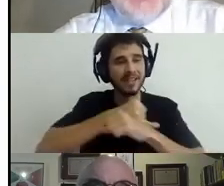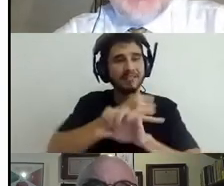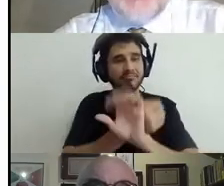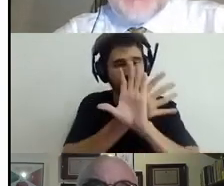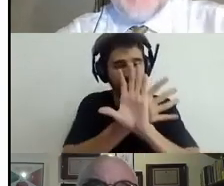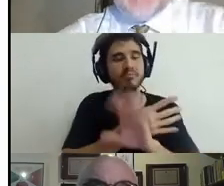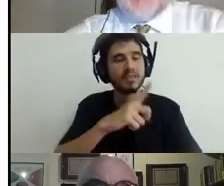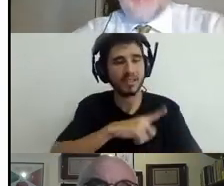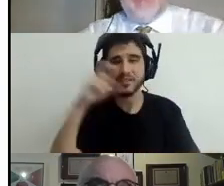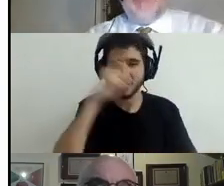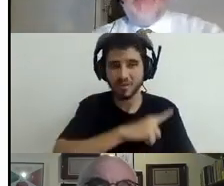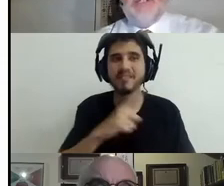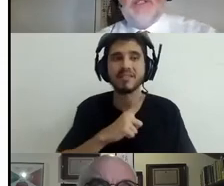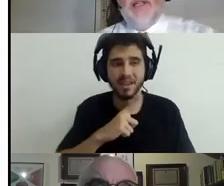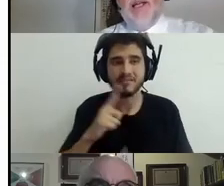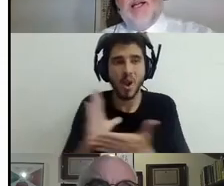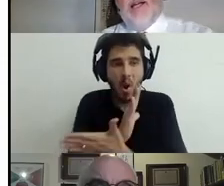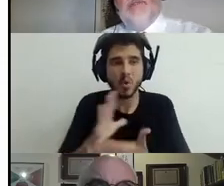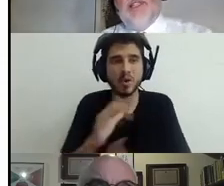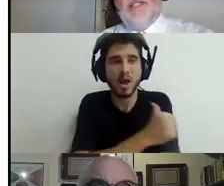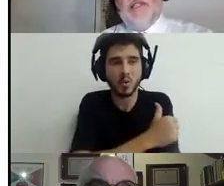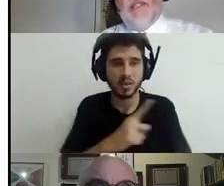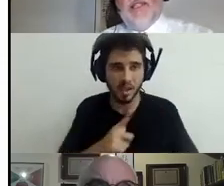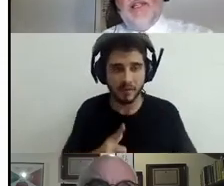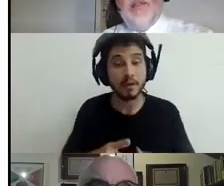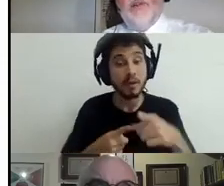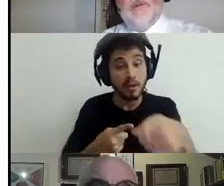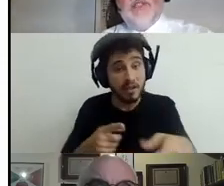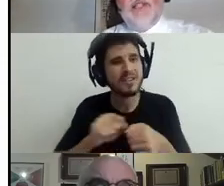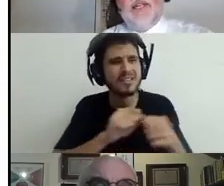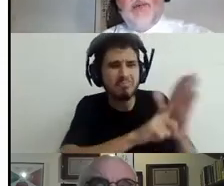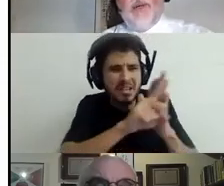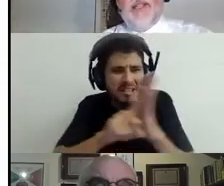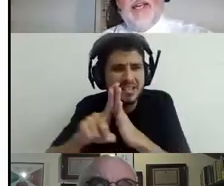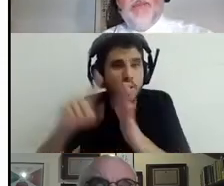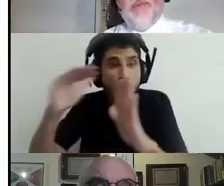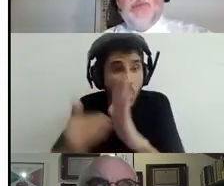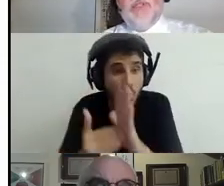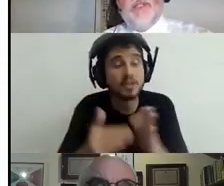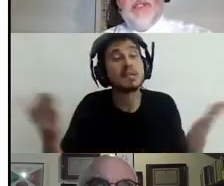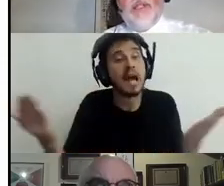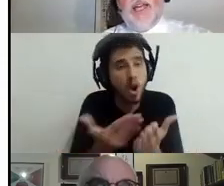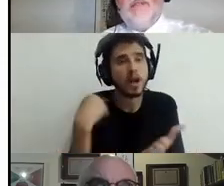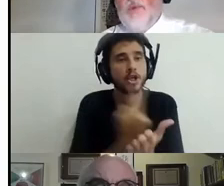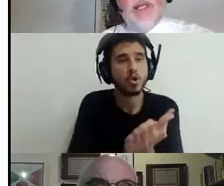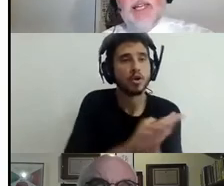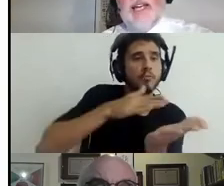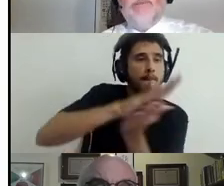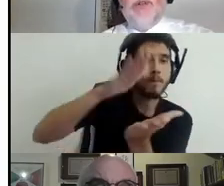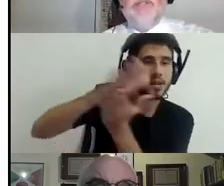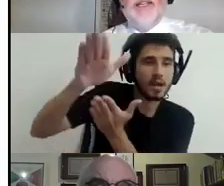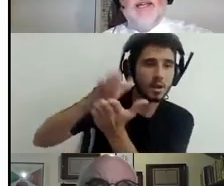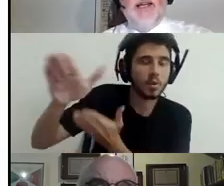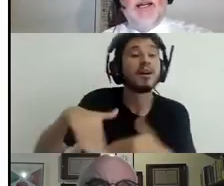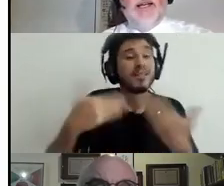researchers, which are now being published. These, this enormous inequality gap, which is really